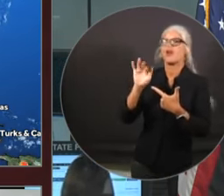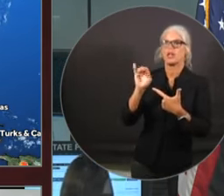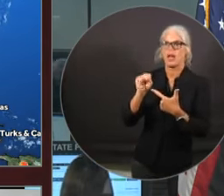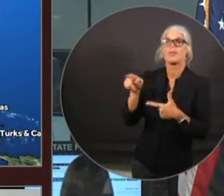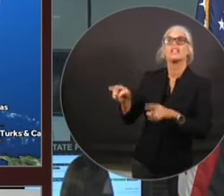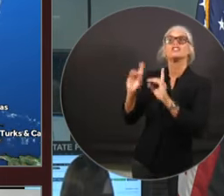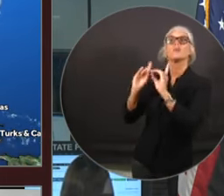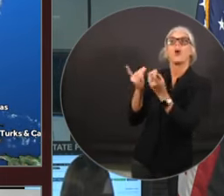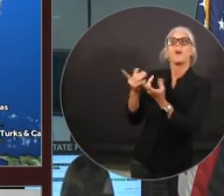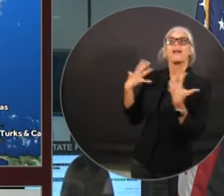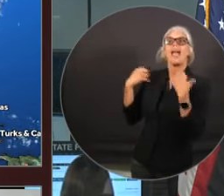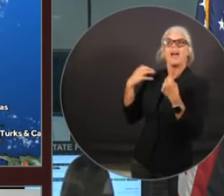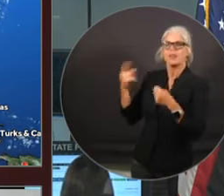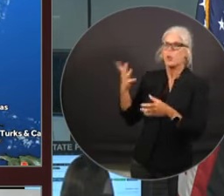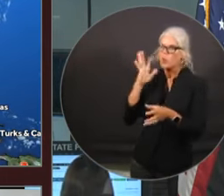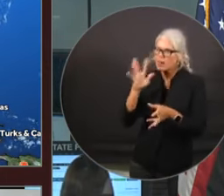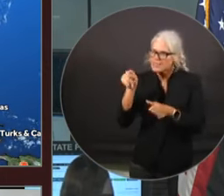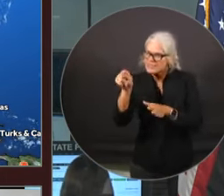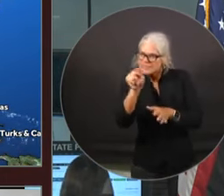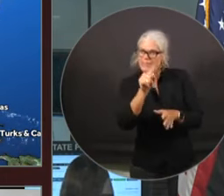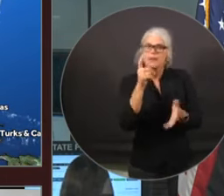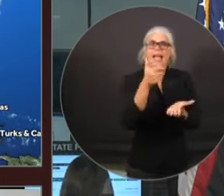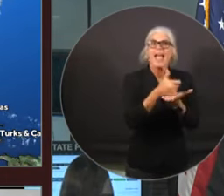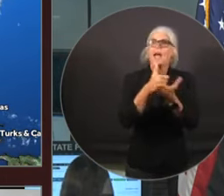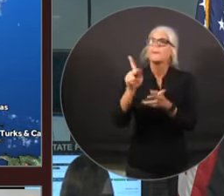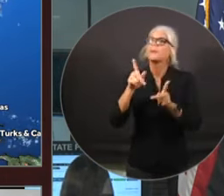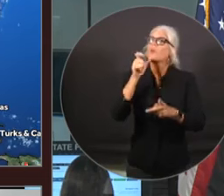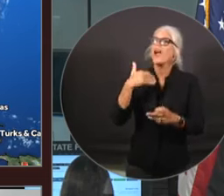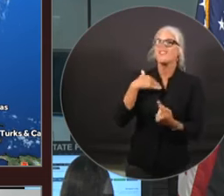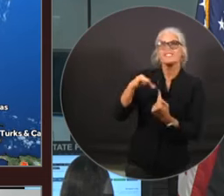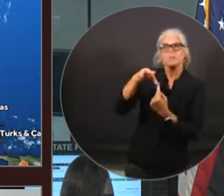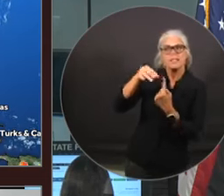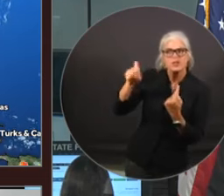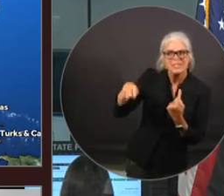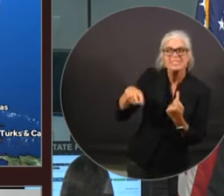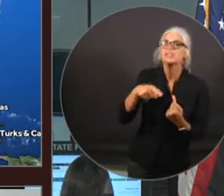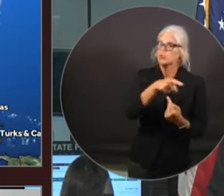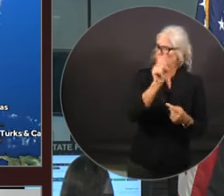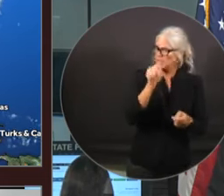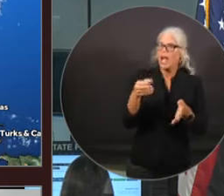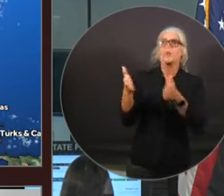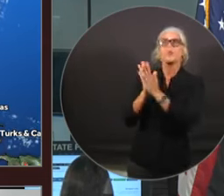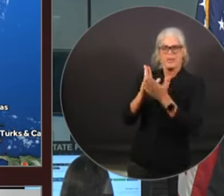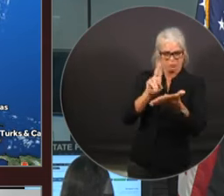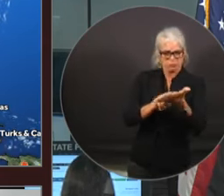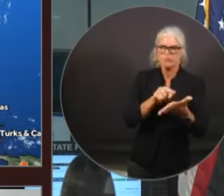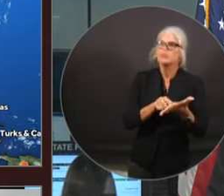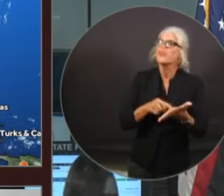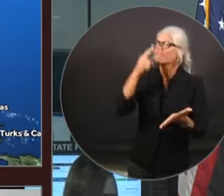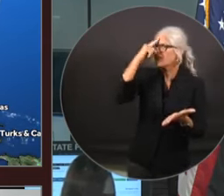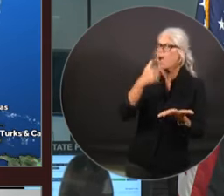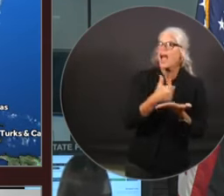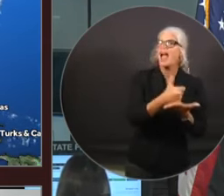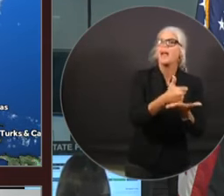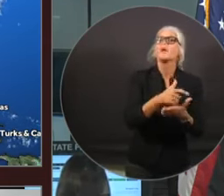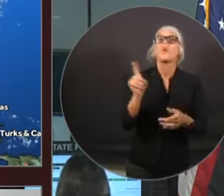with special needs and may seek assistance. And you can sign up for that at snr